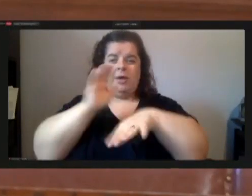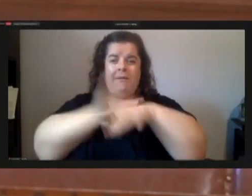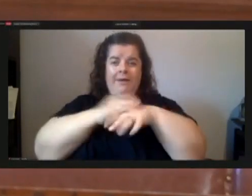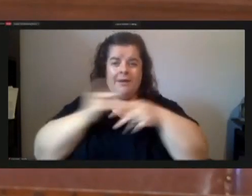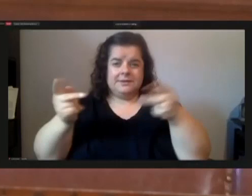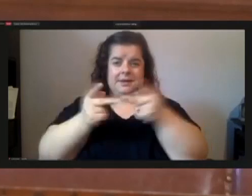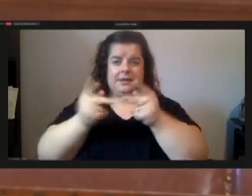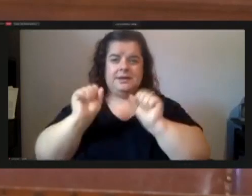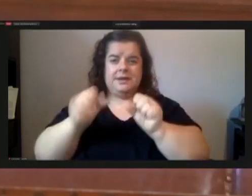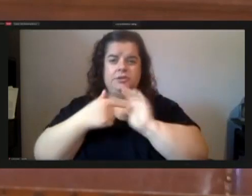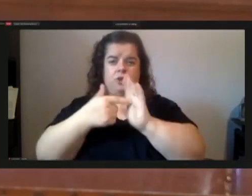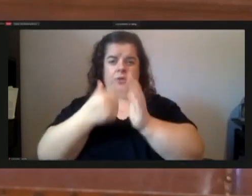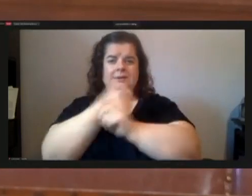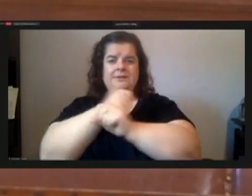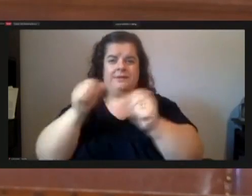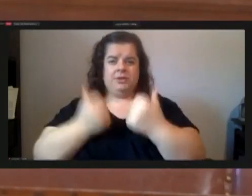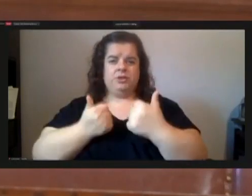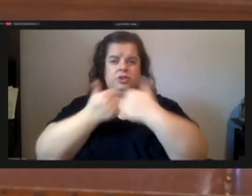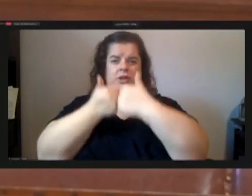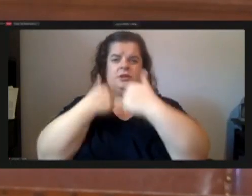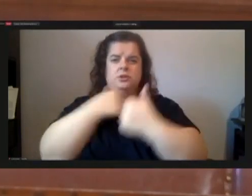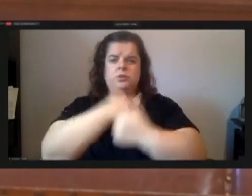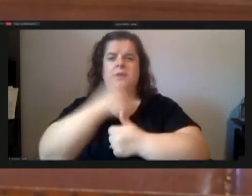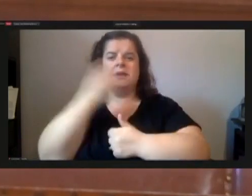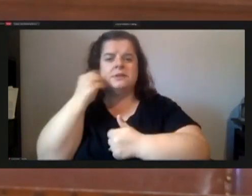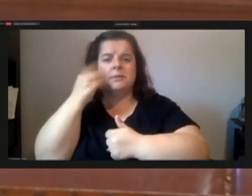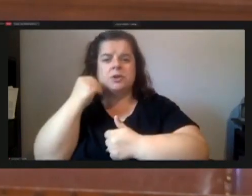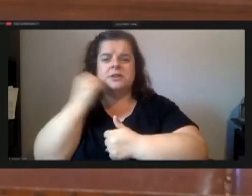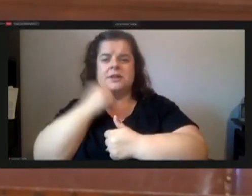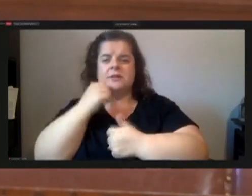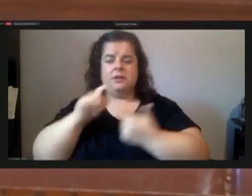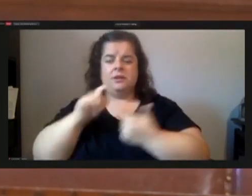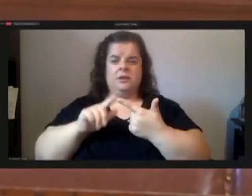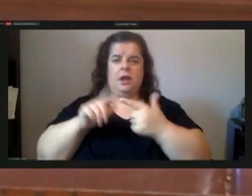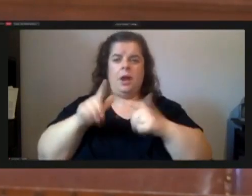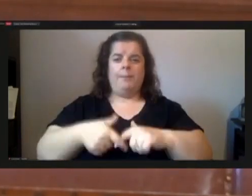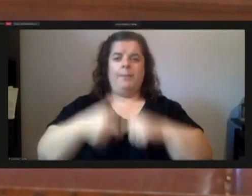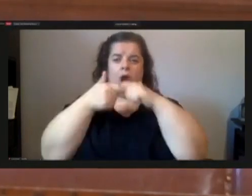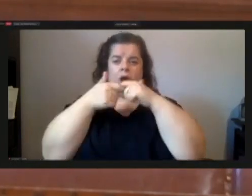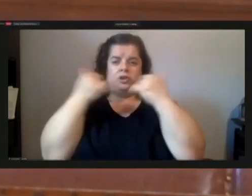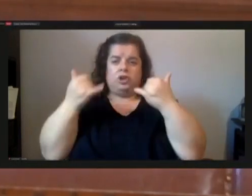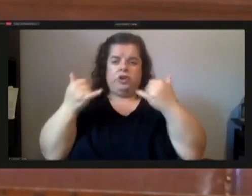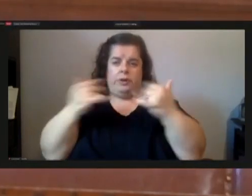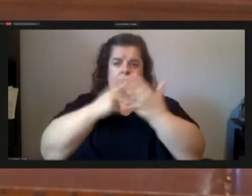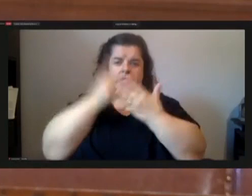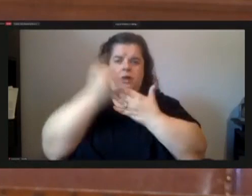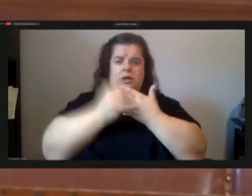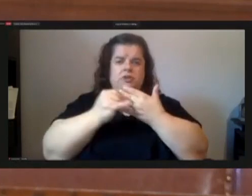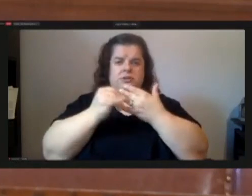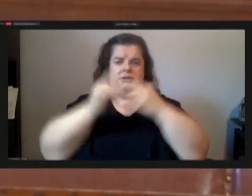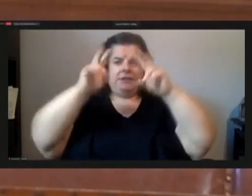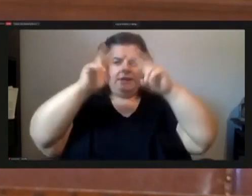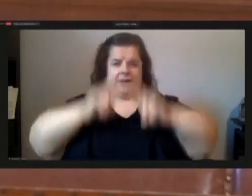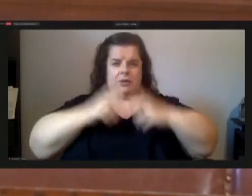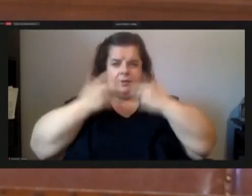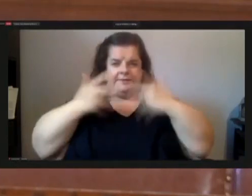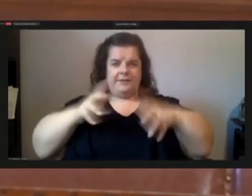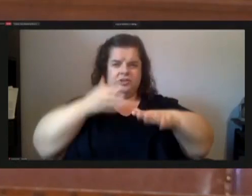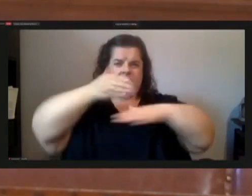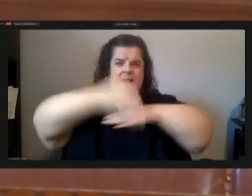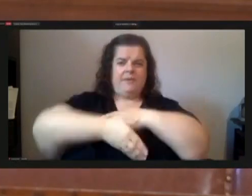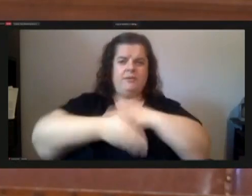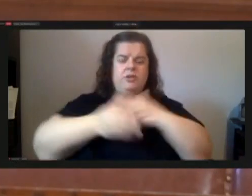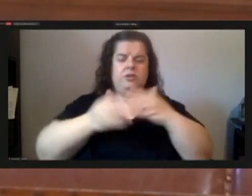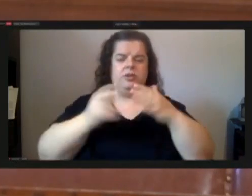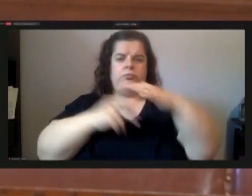safety challenges that we face each day they should also pause the current project to reevaluate it after the fern hollow bridge reopens and